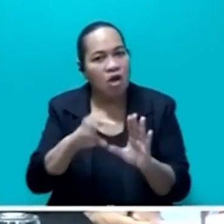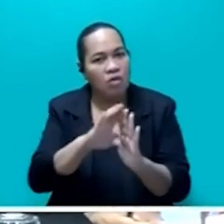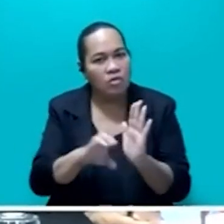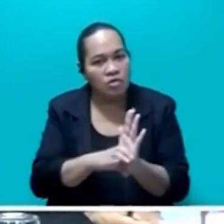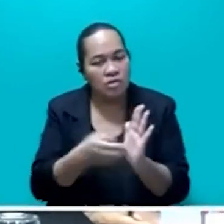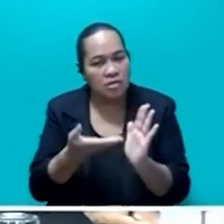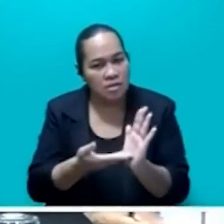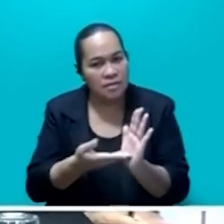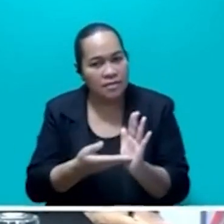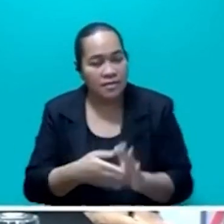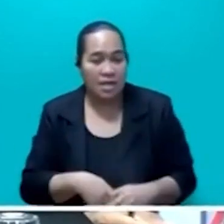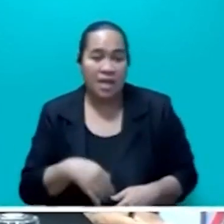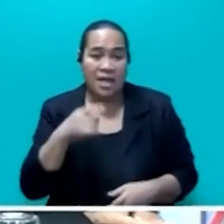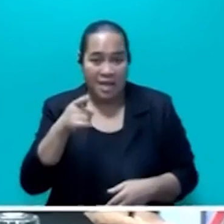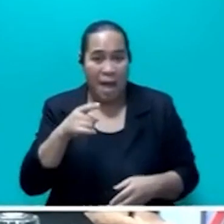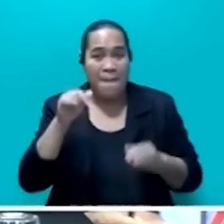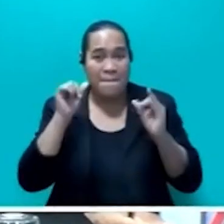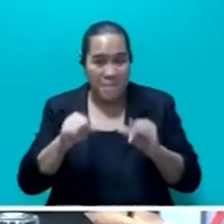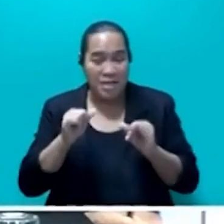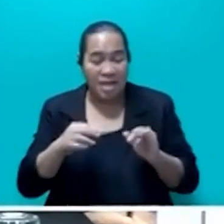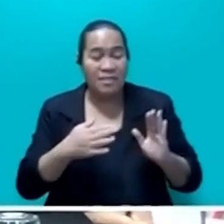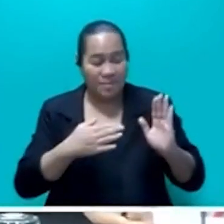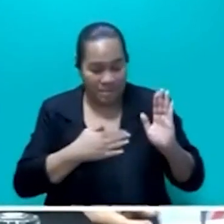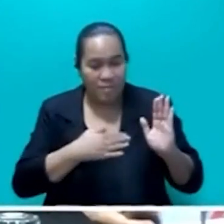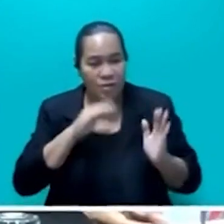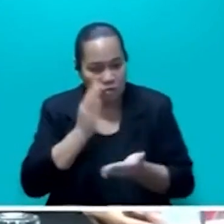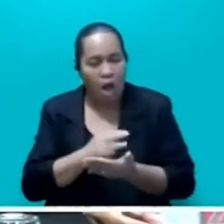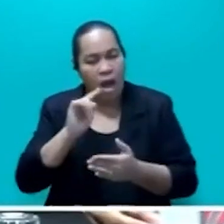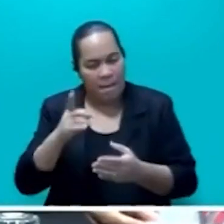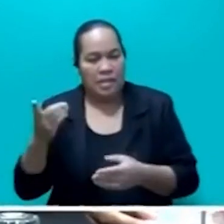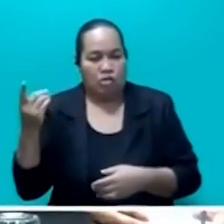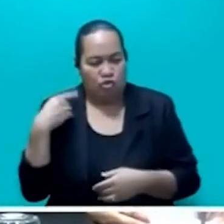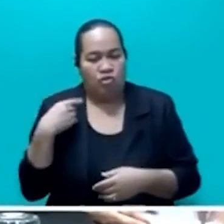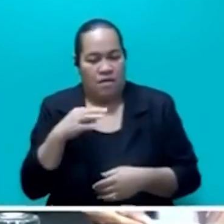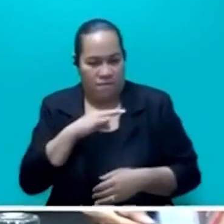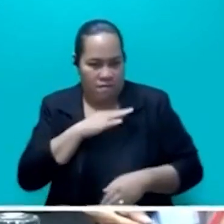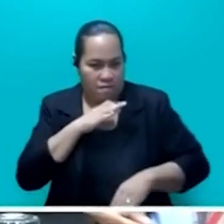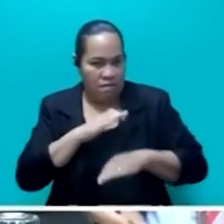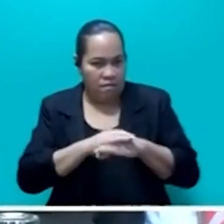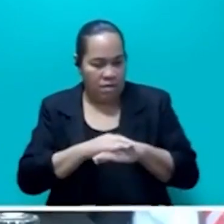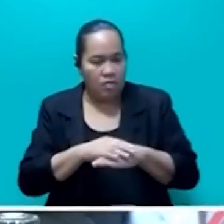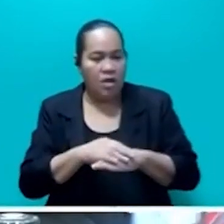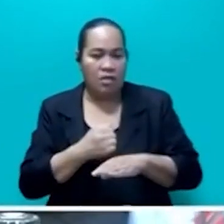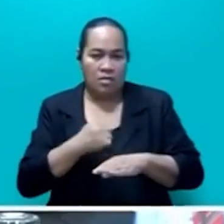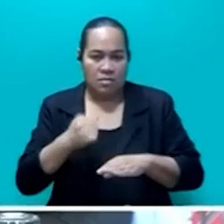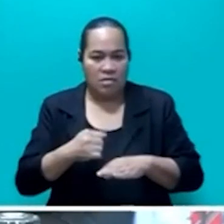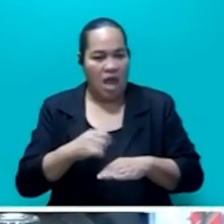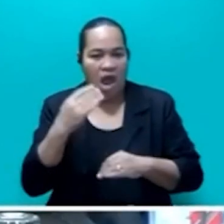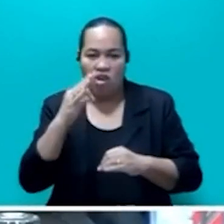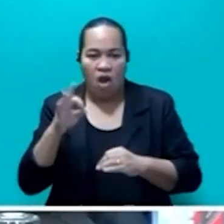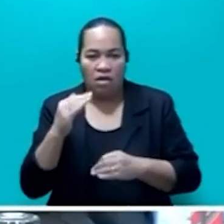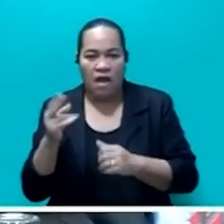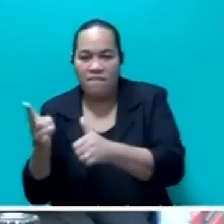office, the President, despite his past political allegiance, has carried out his constitutional duties with complete property and impartiality.